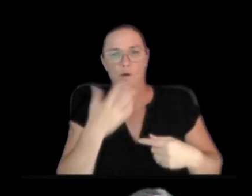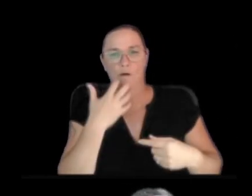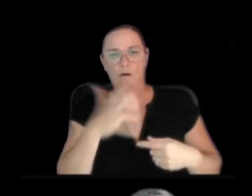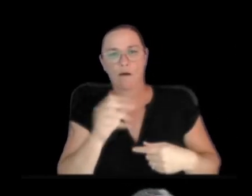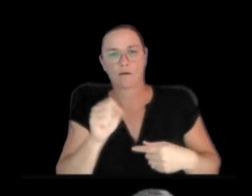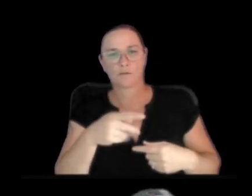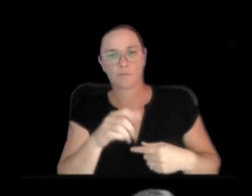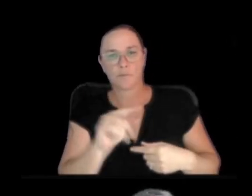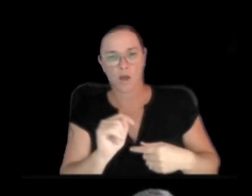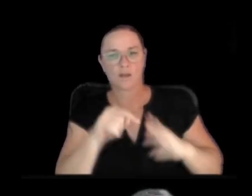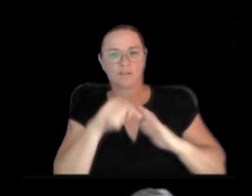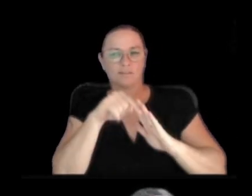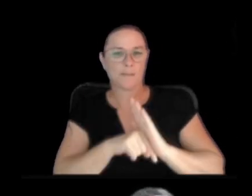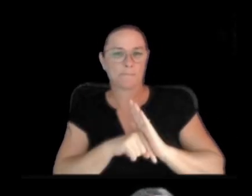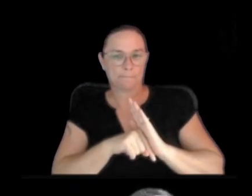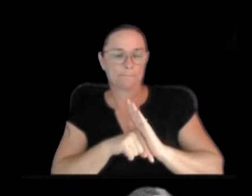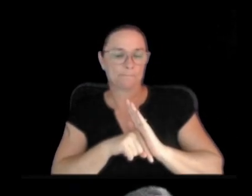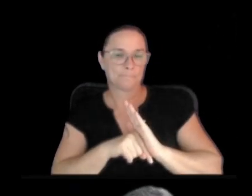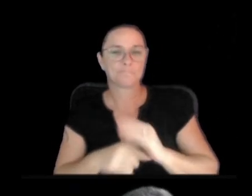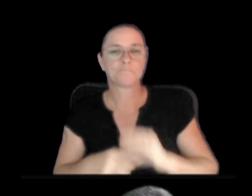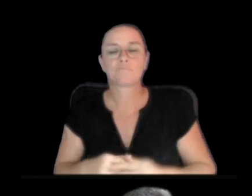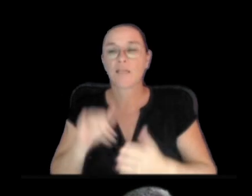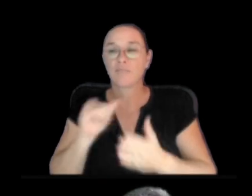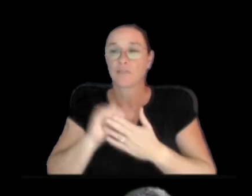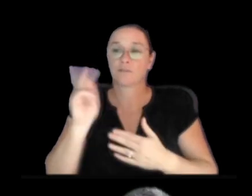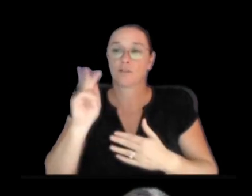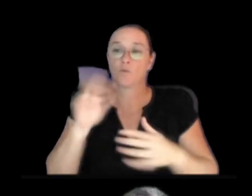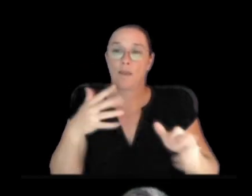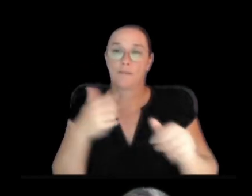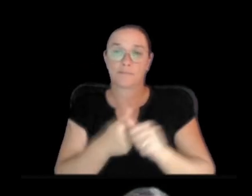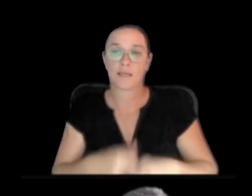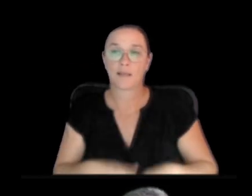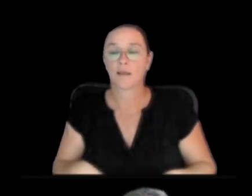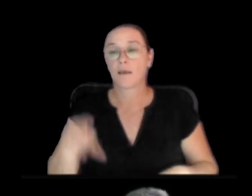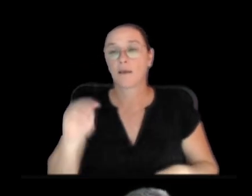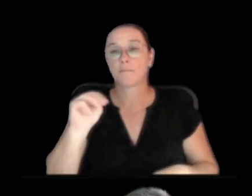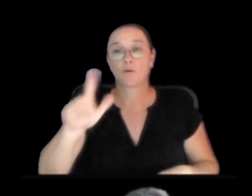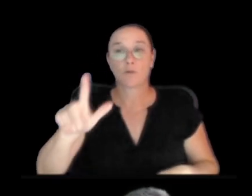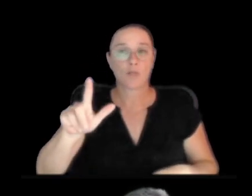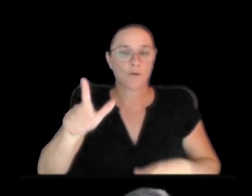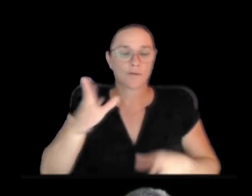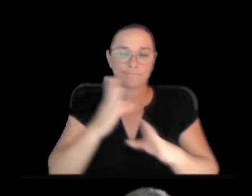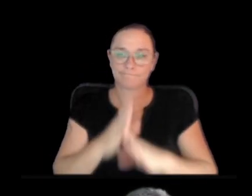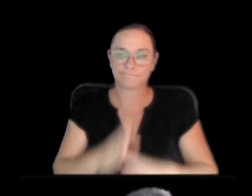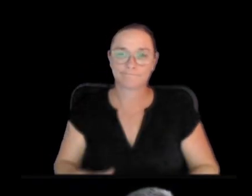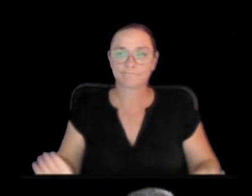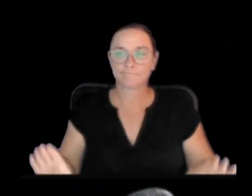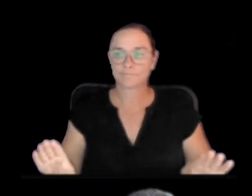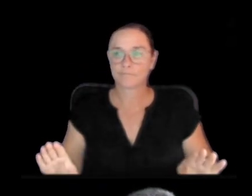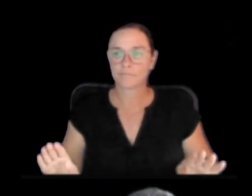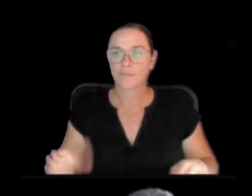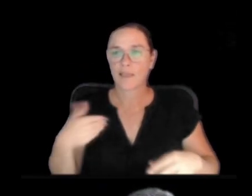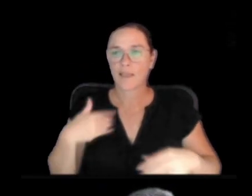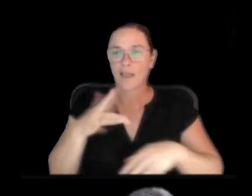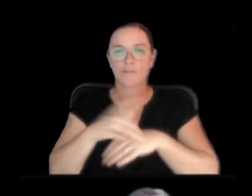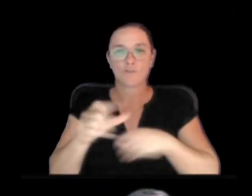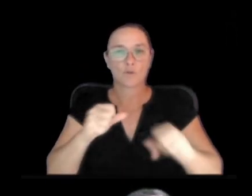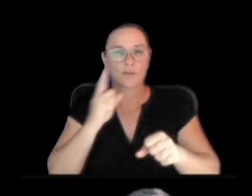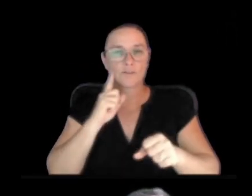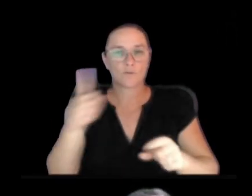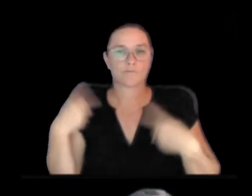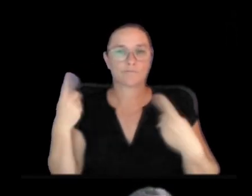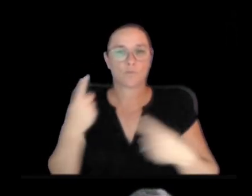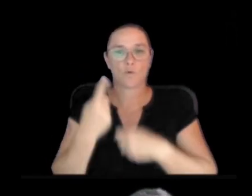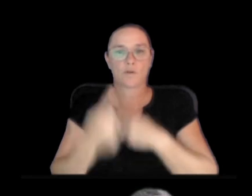well. So that's Kilauea's update. Mauna Loa is very quiet. Here are the earthquake rates for the past year, very low earthquake